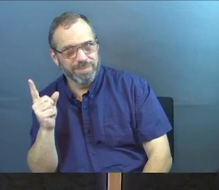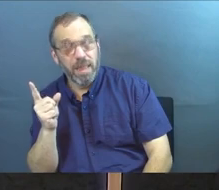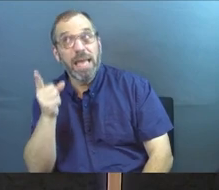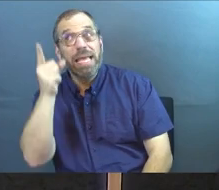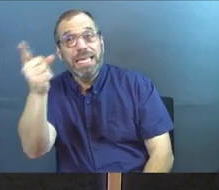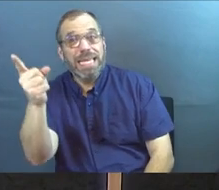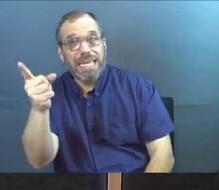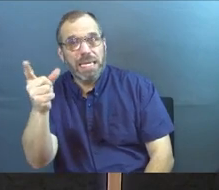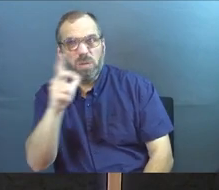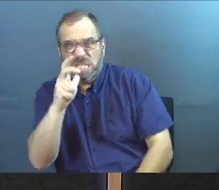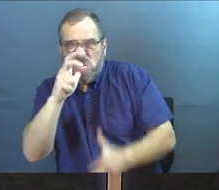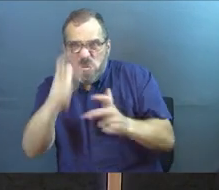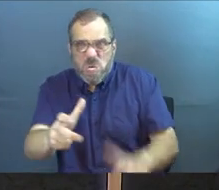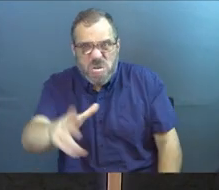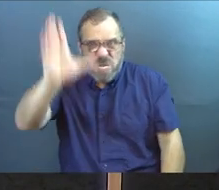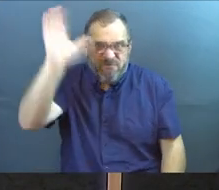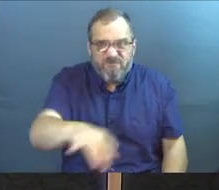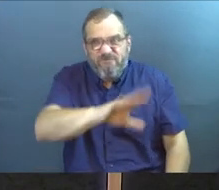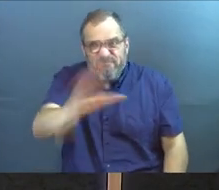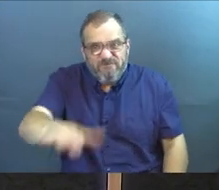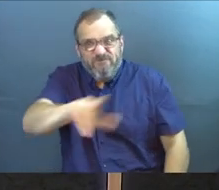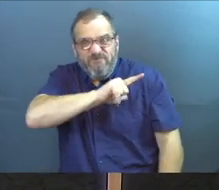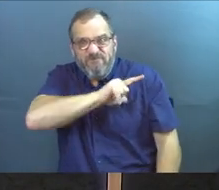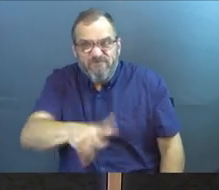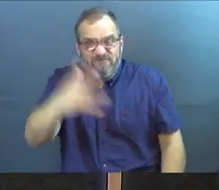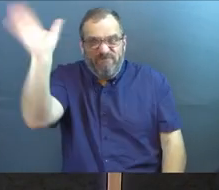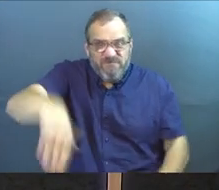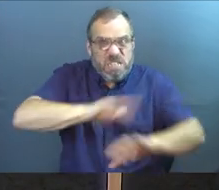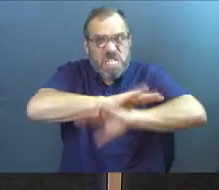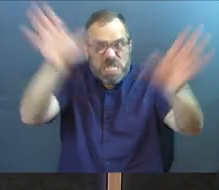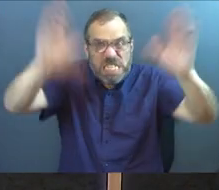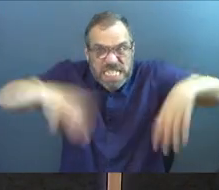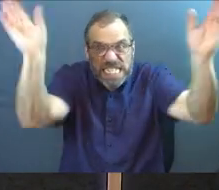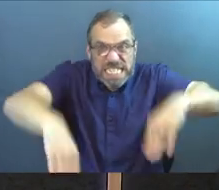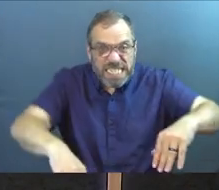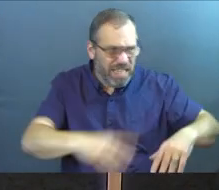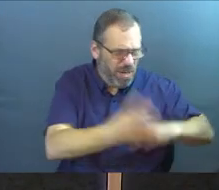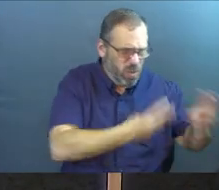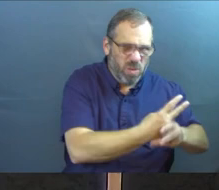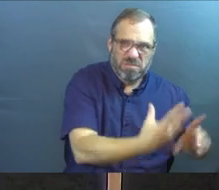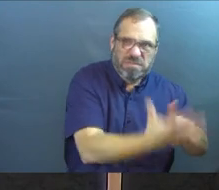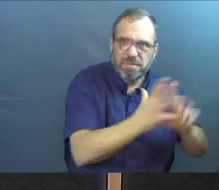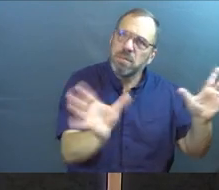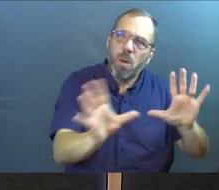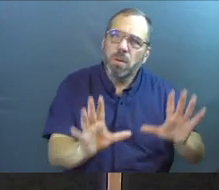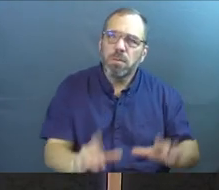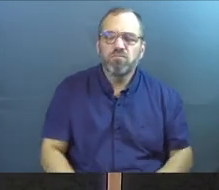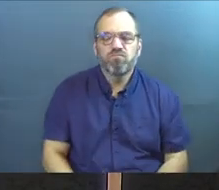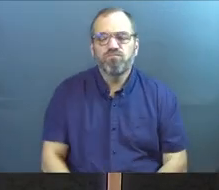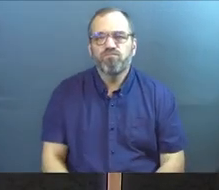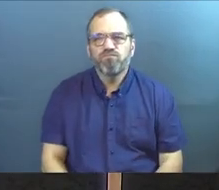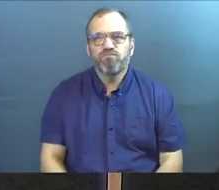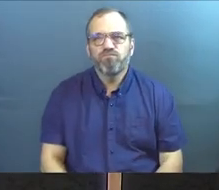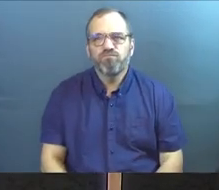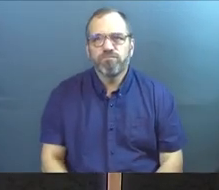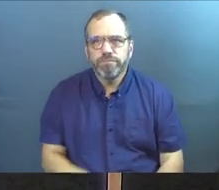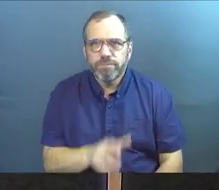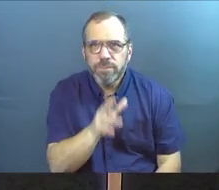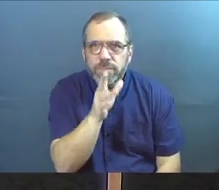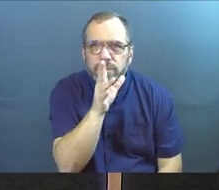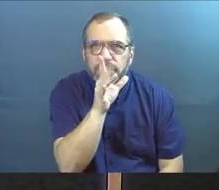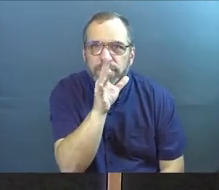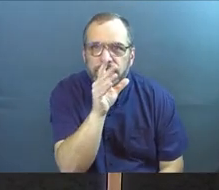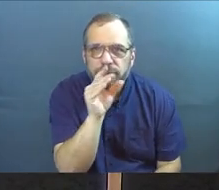He will not shout at you in order to get louder than an already loud world. He will come and speak